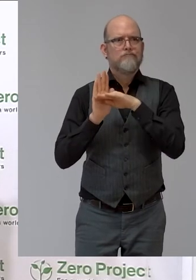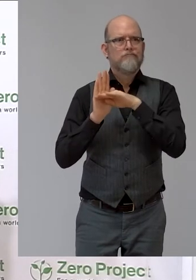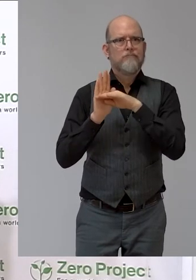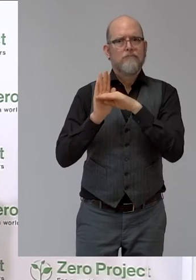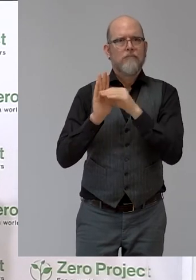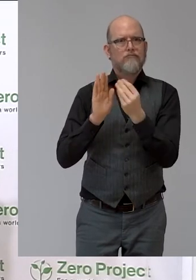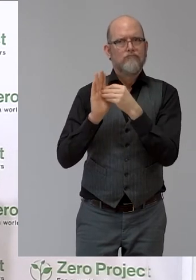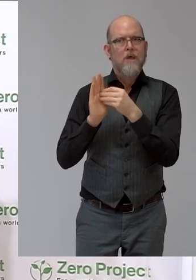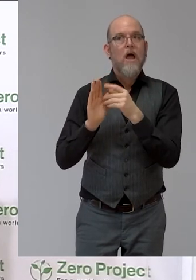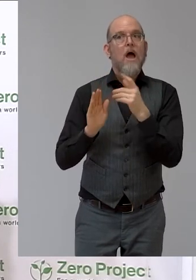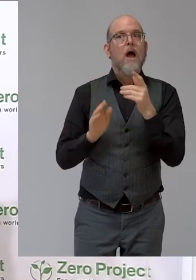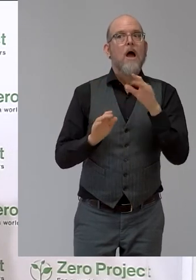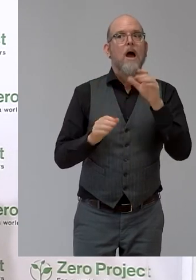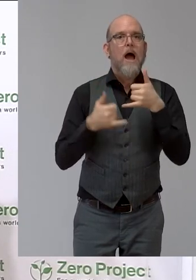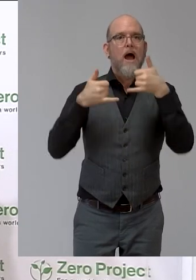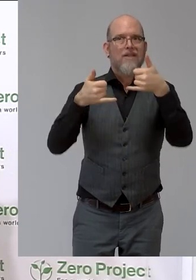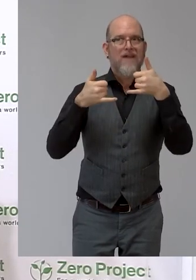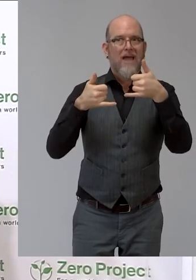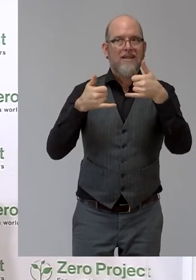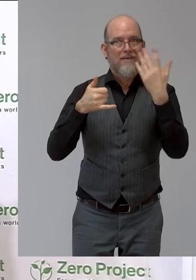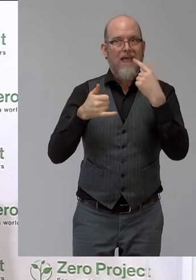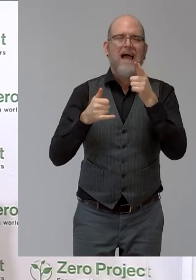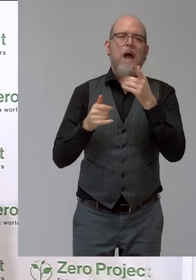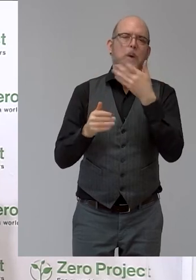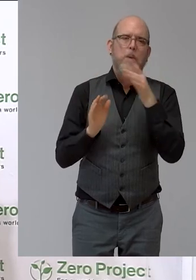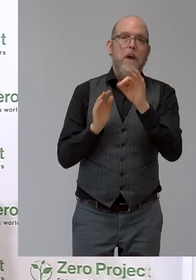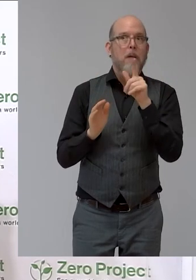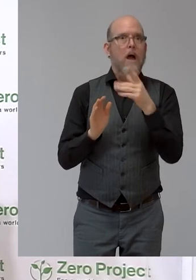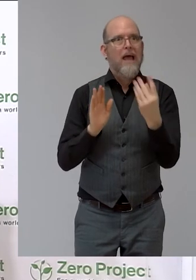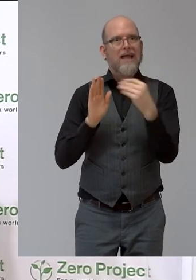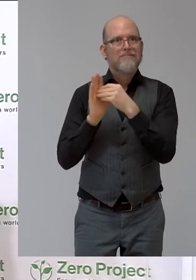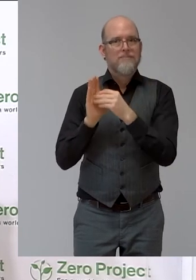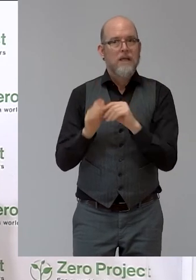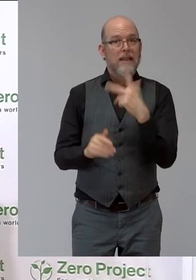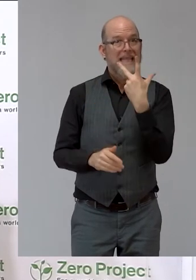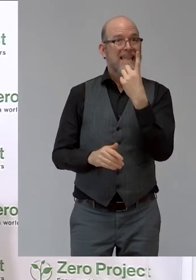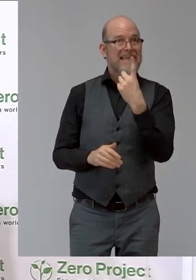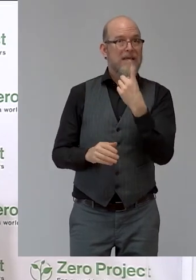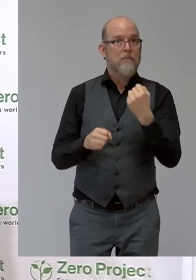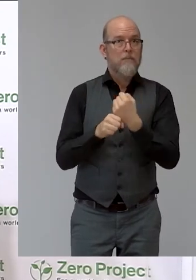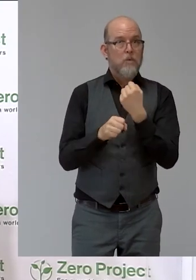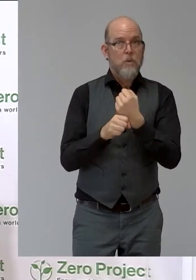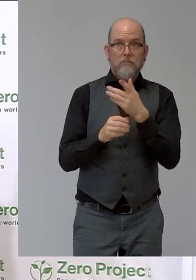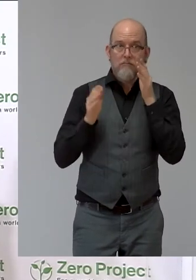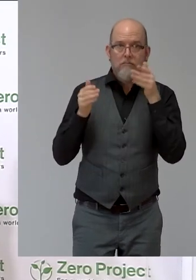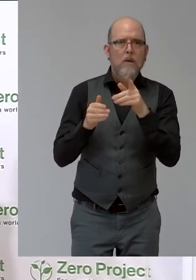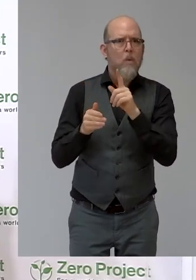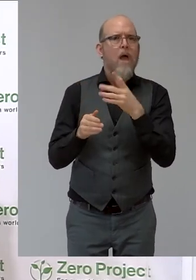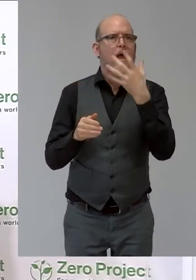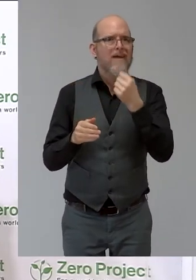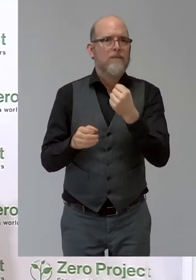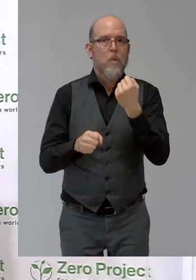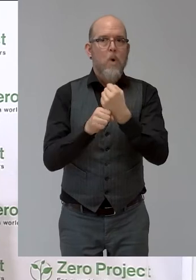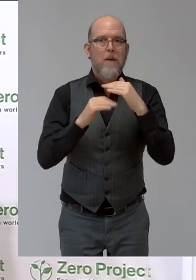opportunities that are created by the 3D technology. it's not only about the technology itself. Fritz, let's watch the video.